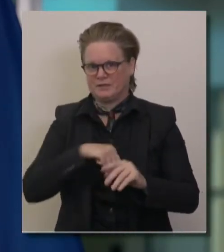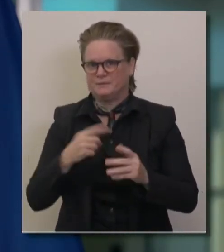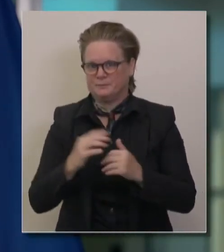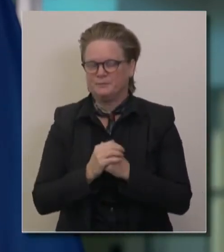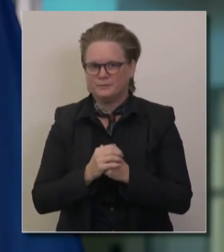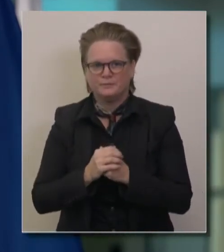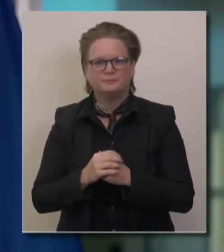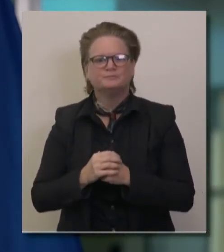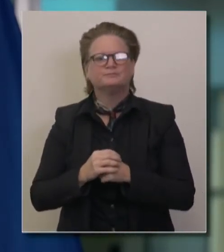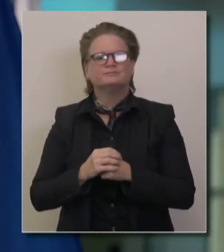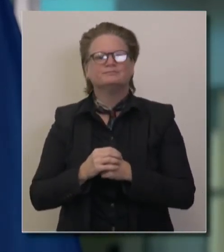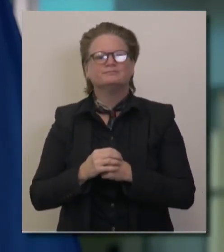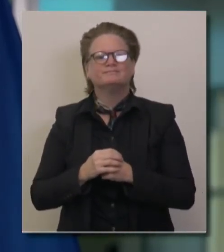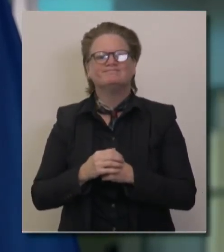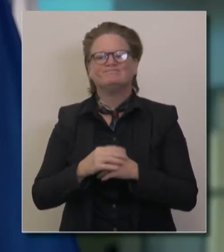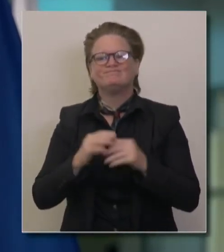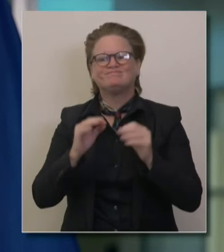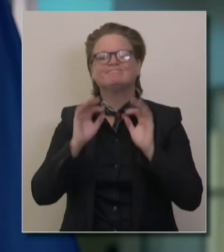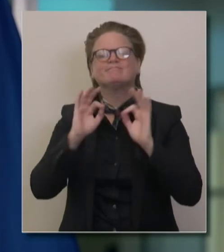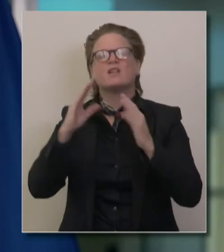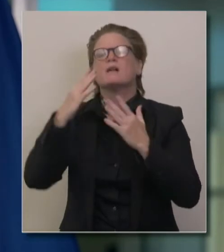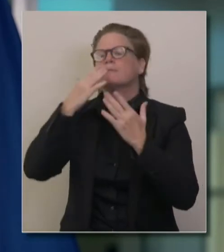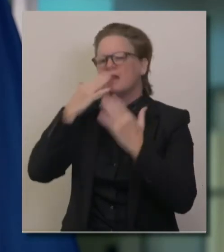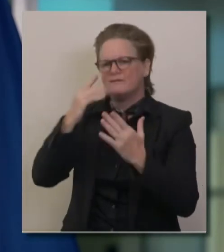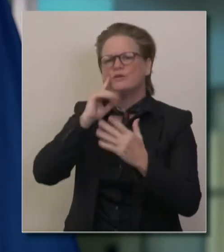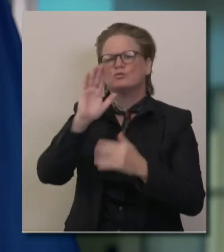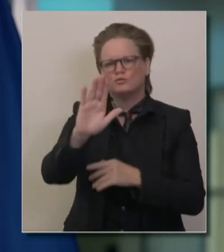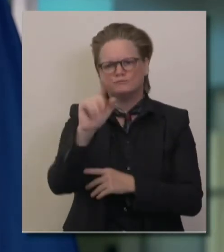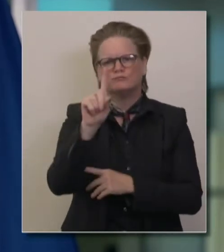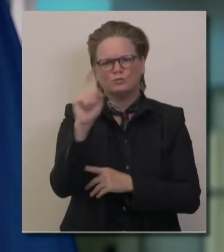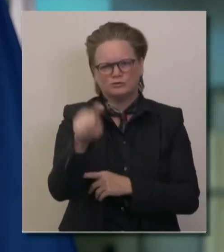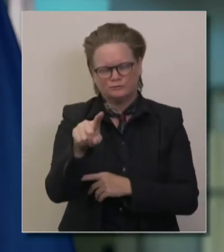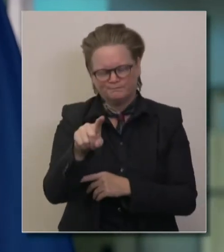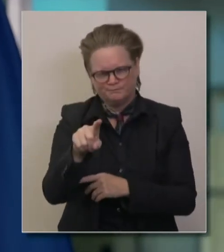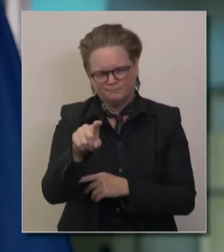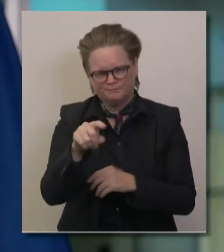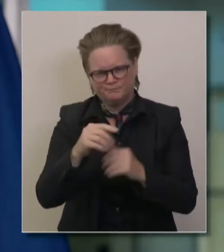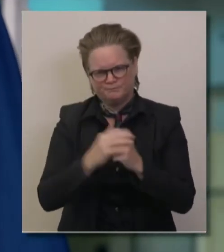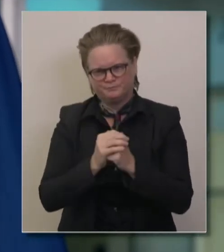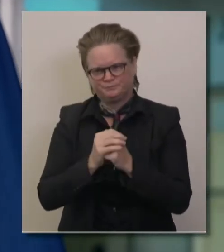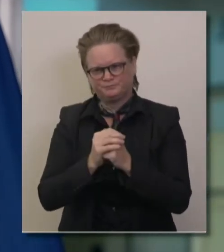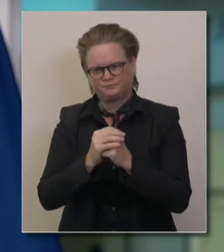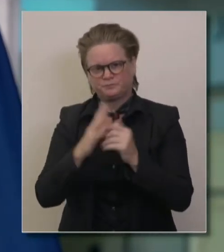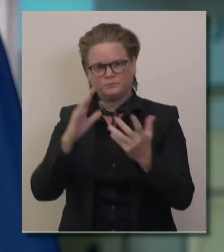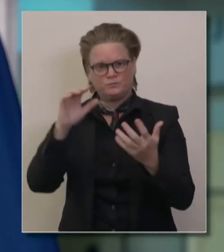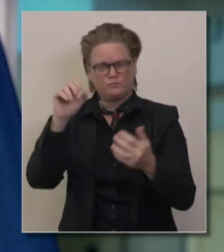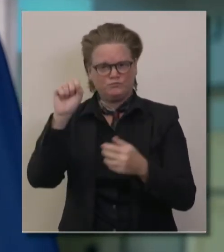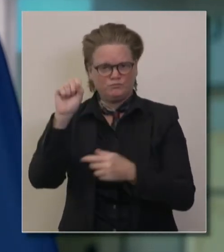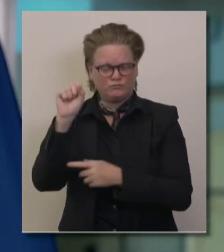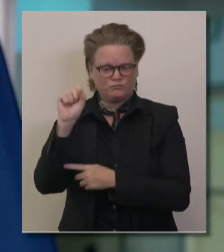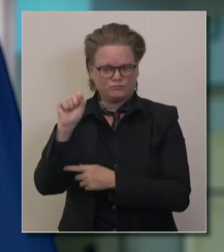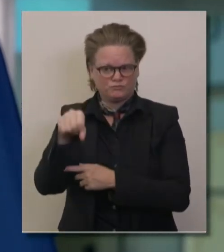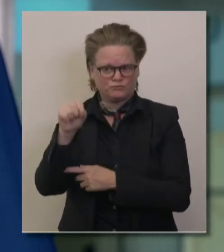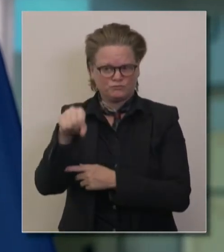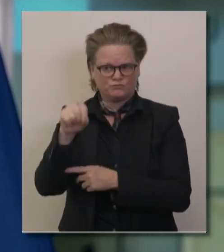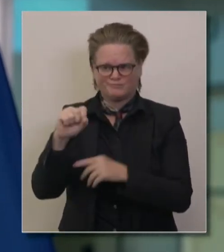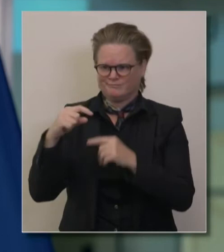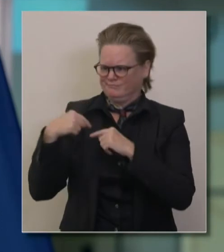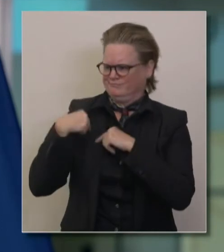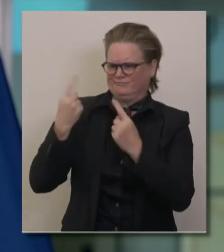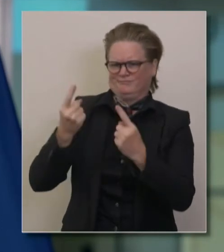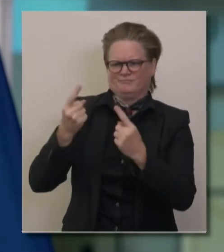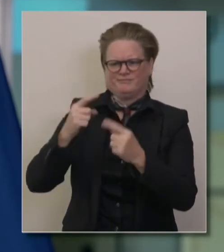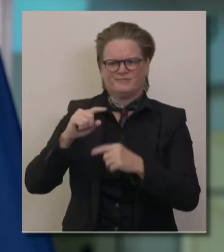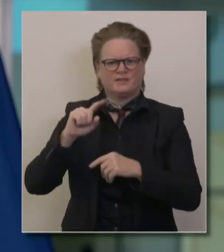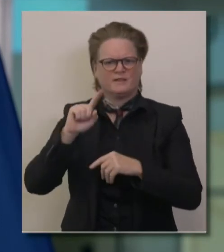Thank you for the question, and thank you, Governor. indeed, you know, since the beginning, that very first stay-at-home order,